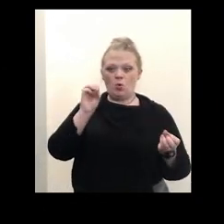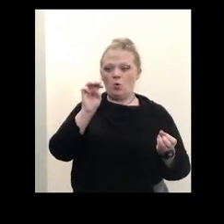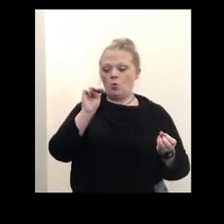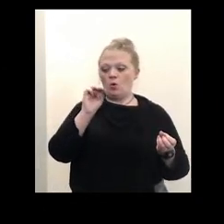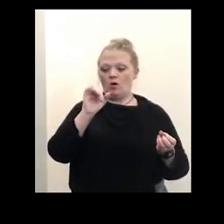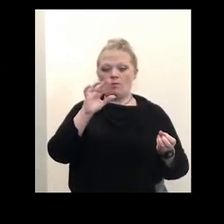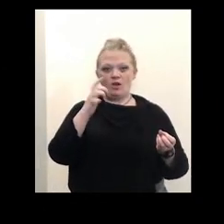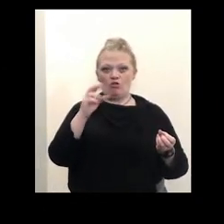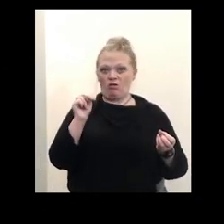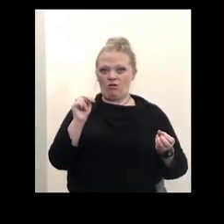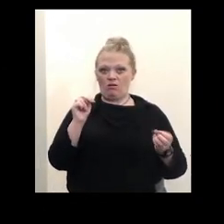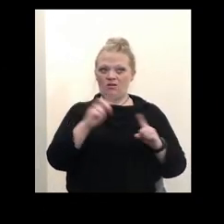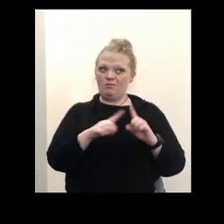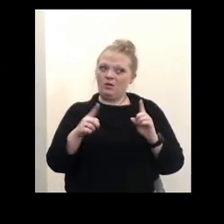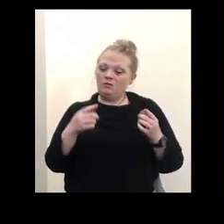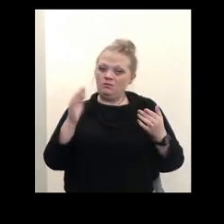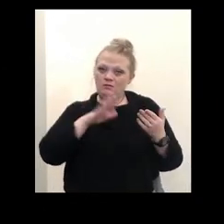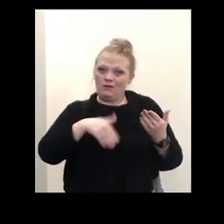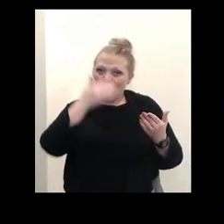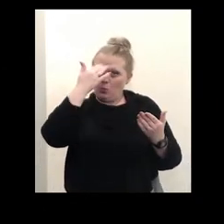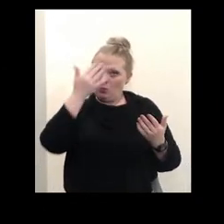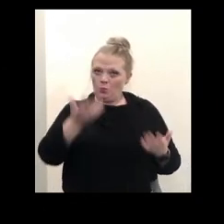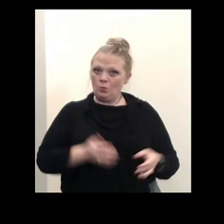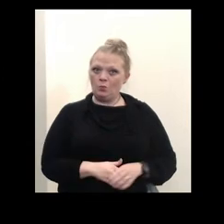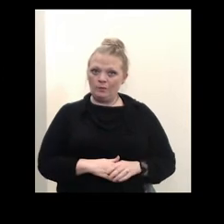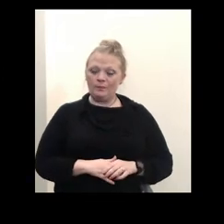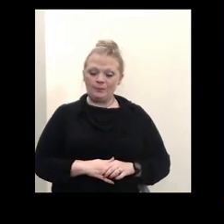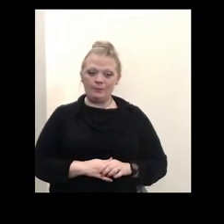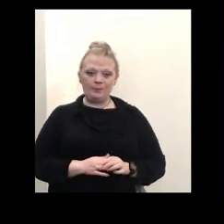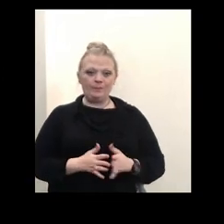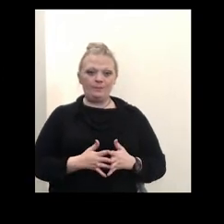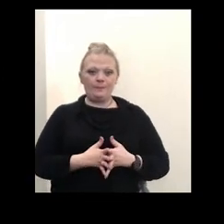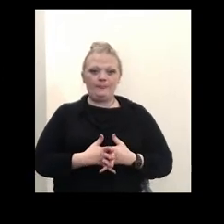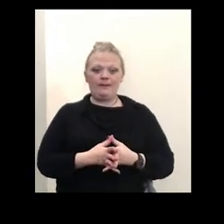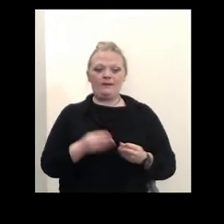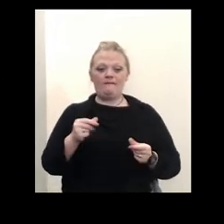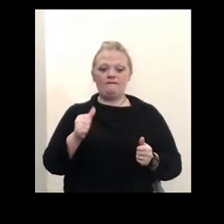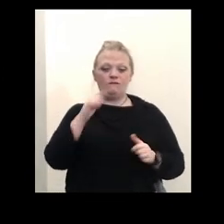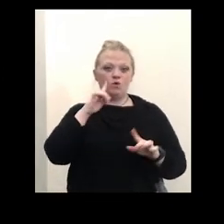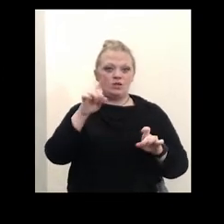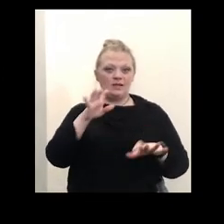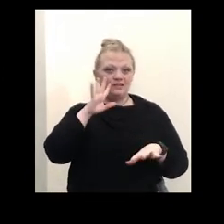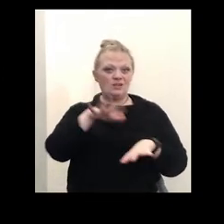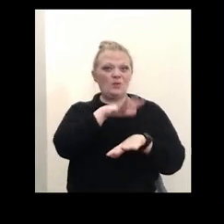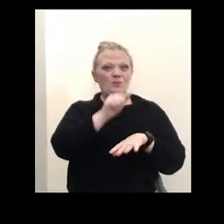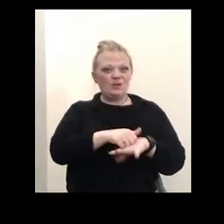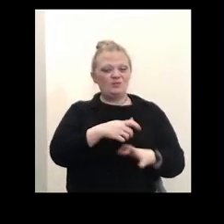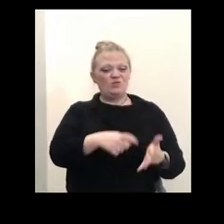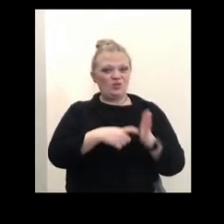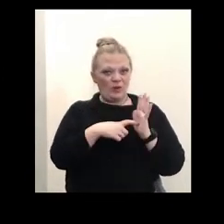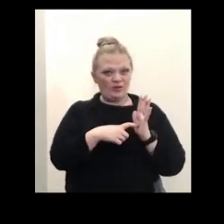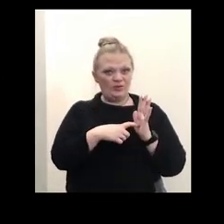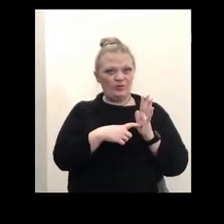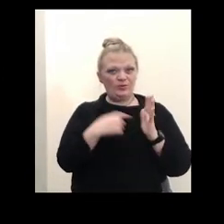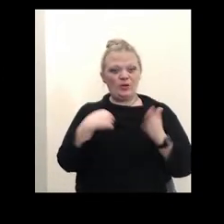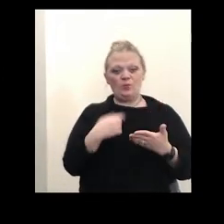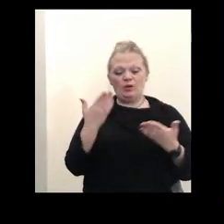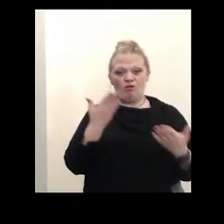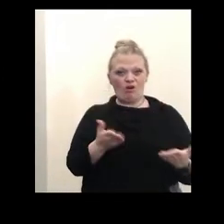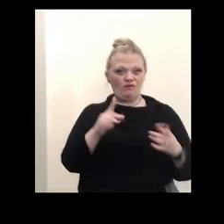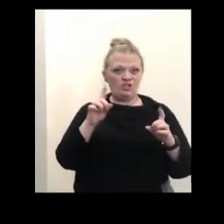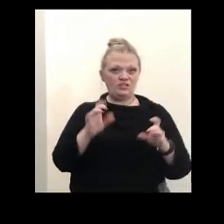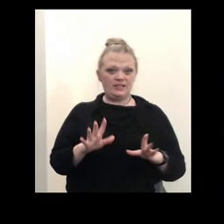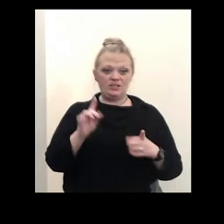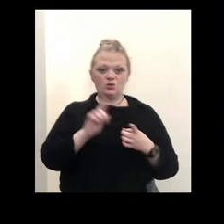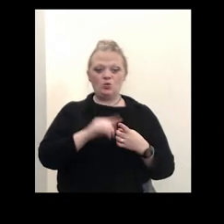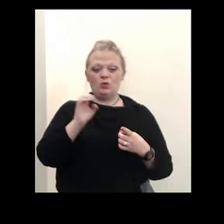anything can happen so uh again for testing appointments are required for uh and we are offering uh testing to Erie